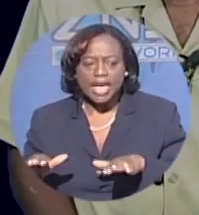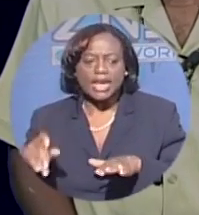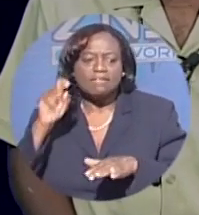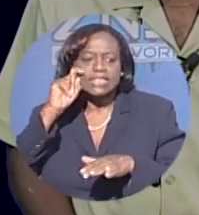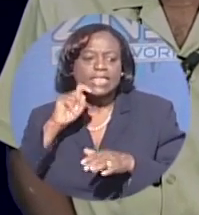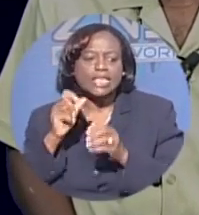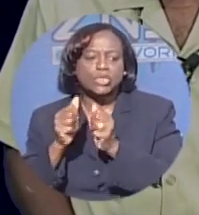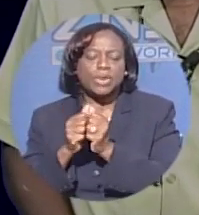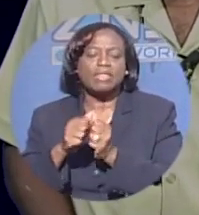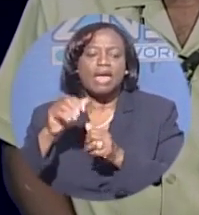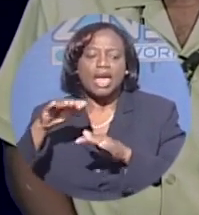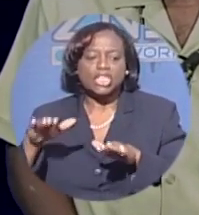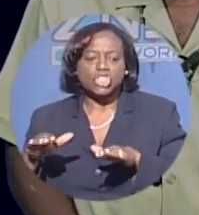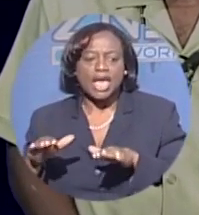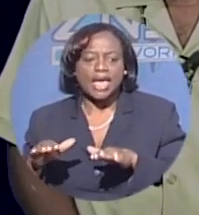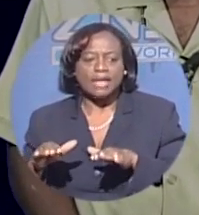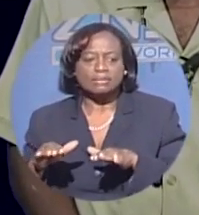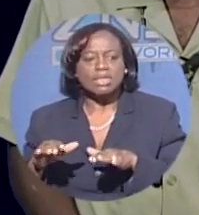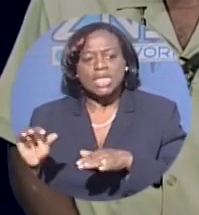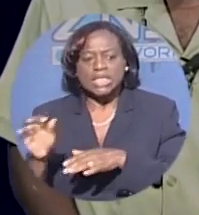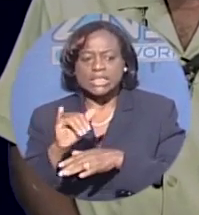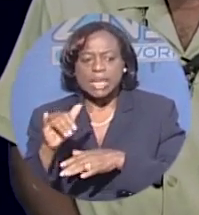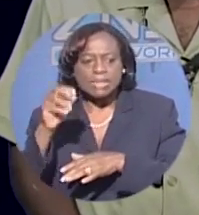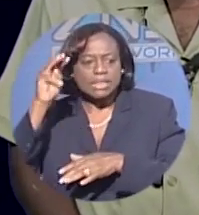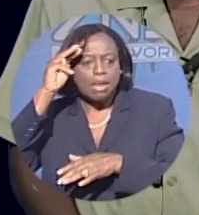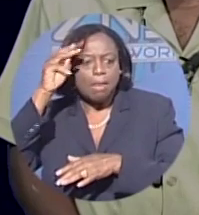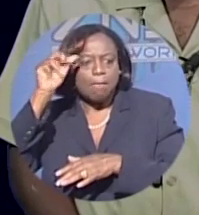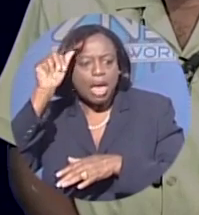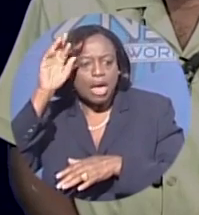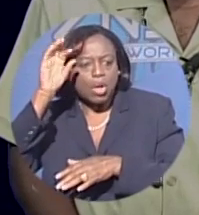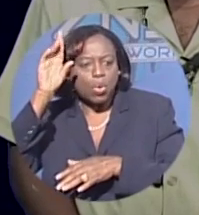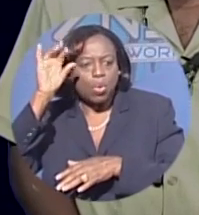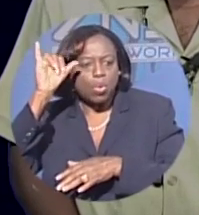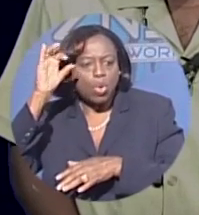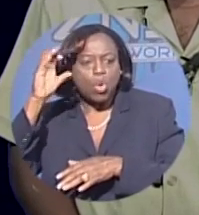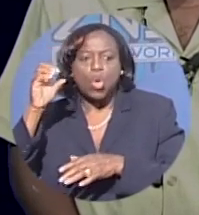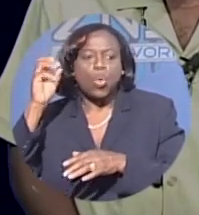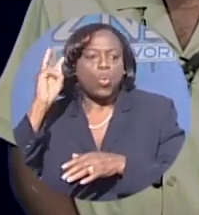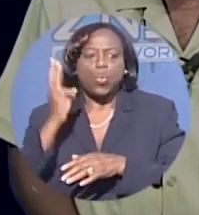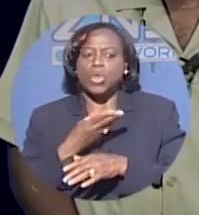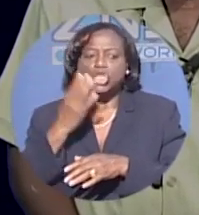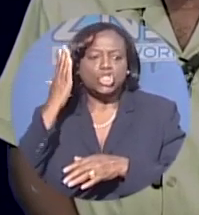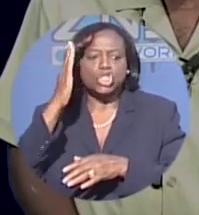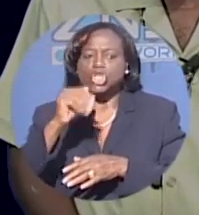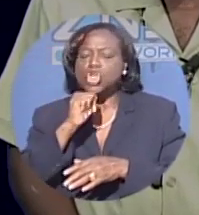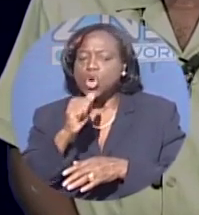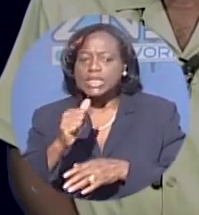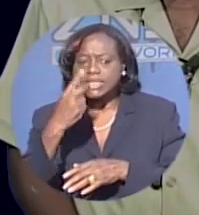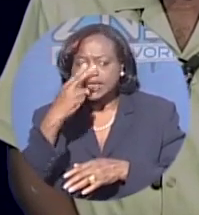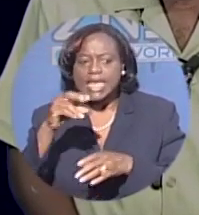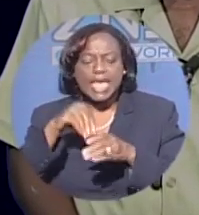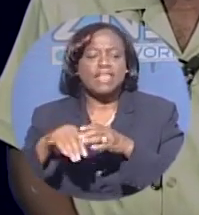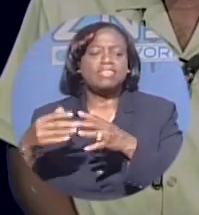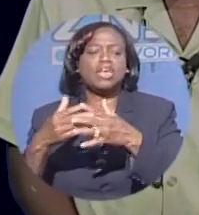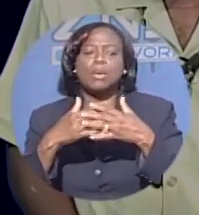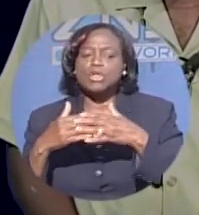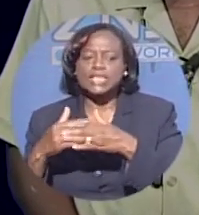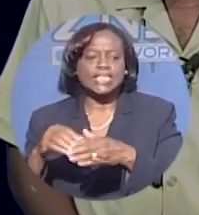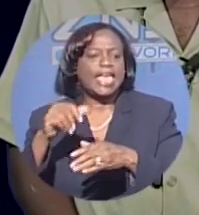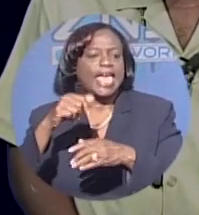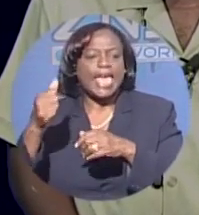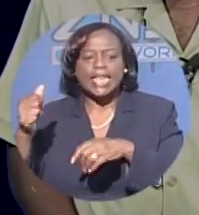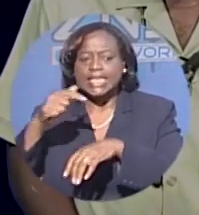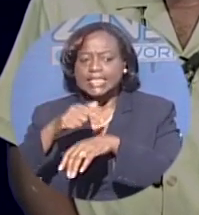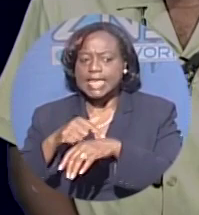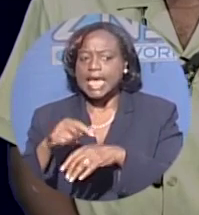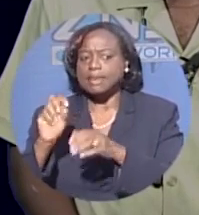in the case of Marco. I don't think we should see him in the community again anytime soon. And I would like to see that to be